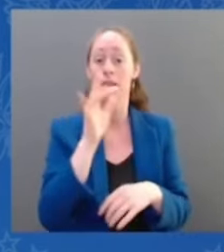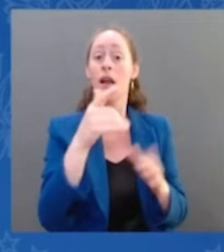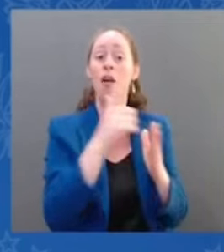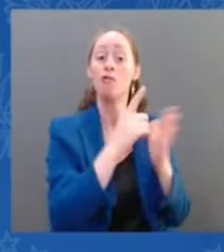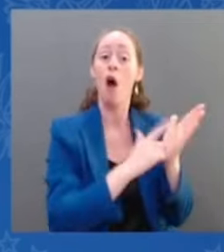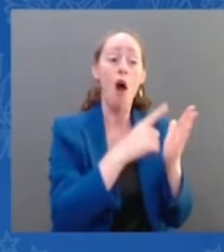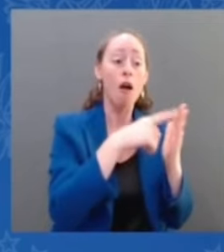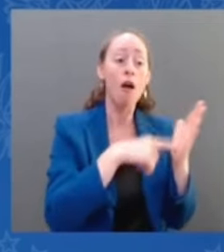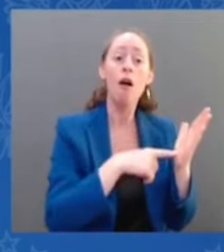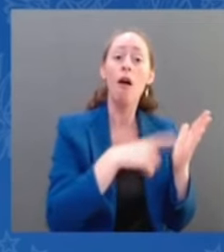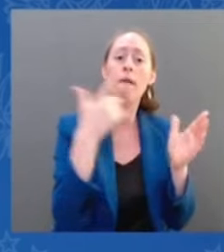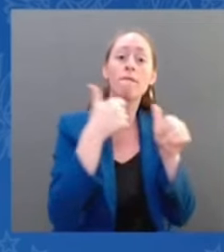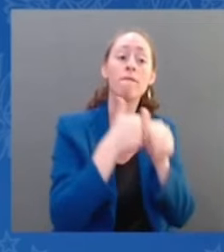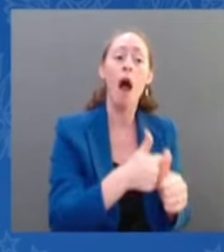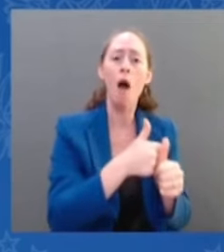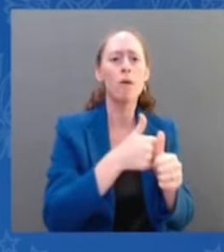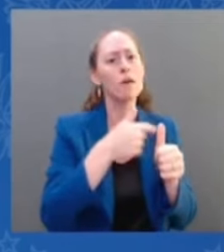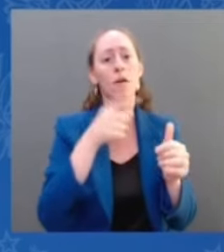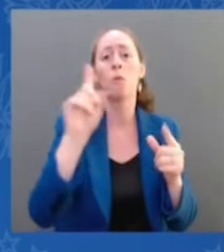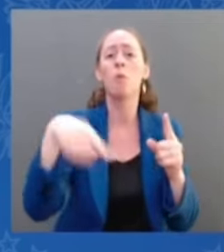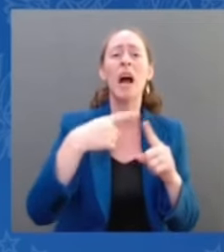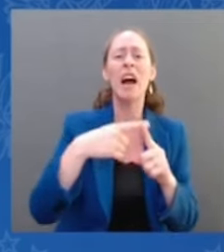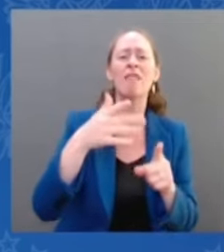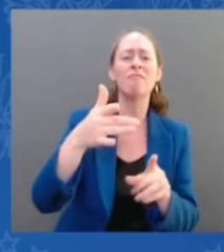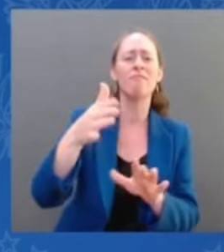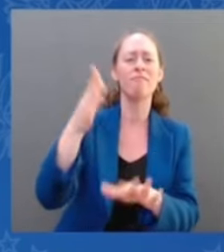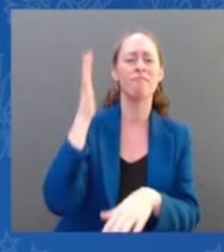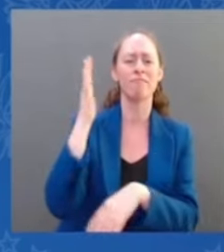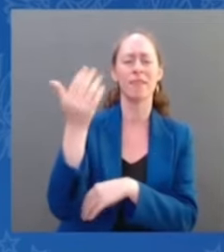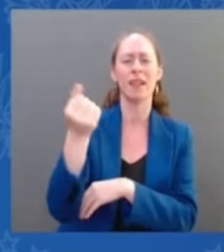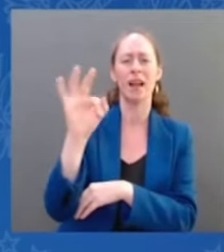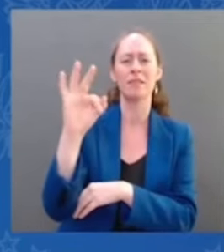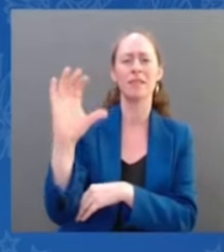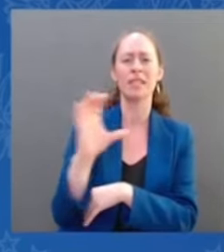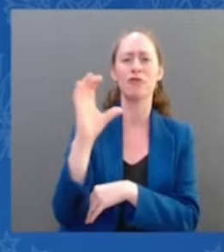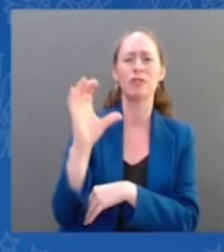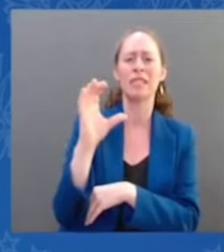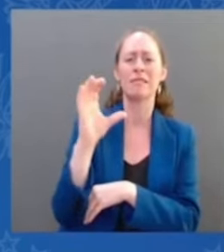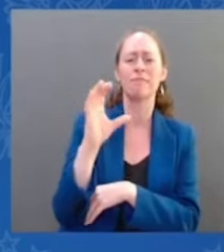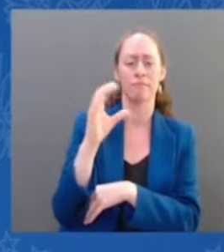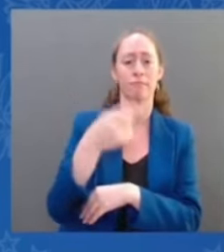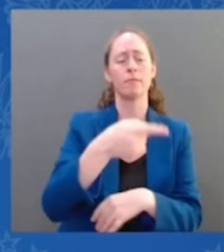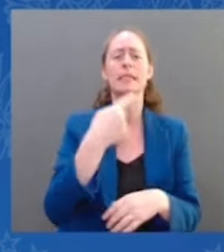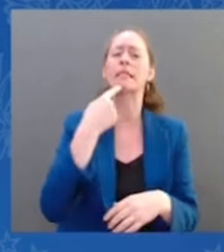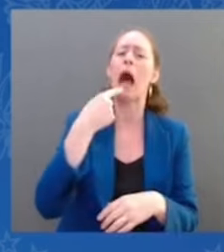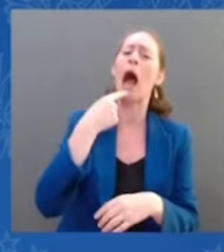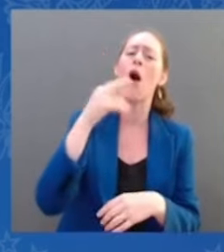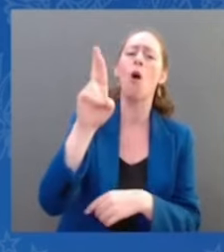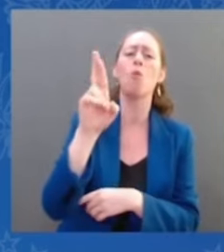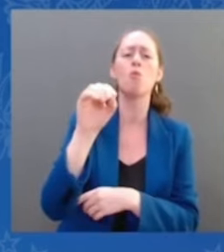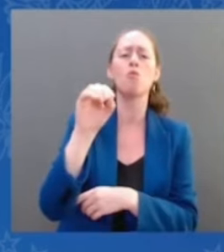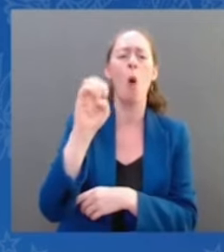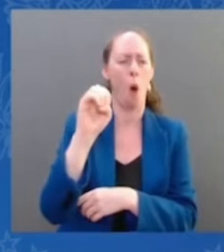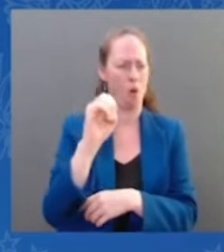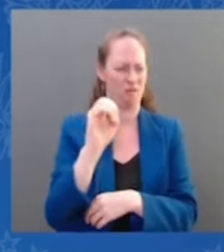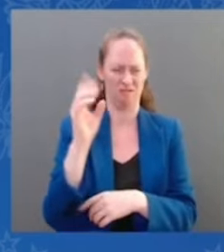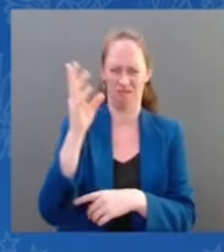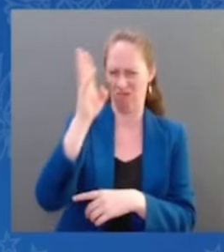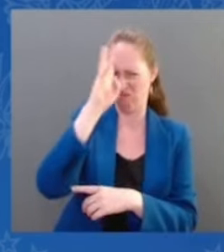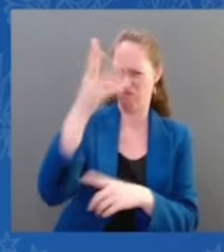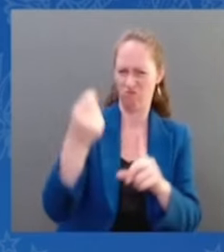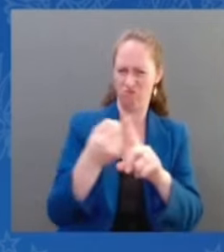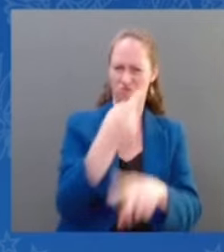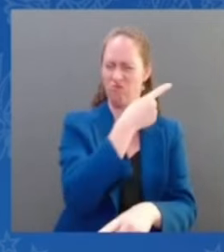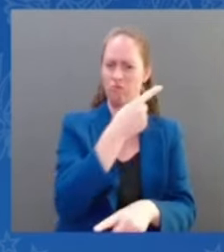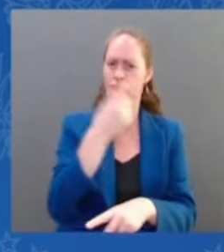was a historic anomaly because states outlawed abortion in the 1880s toward the end. But that's just wrong. The truth